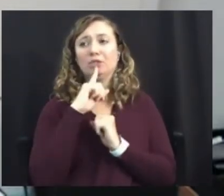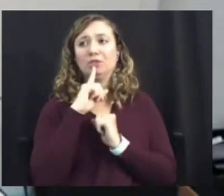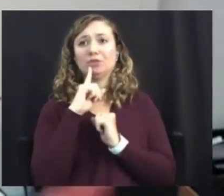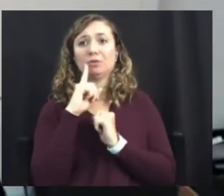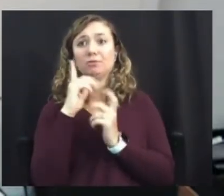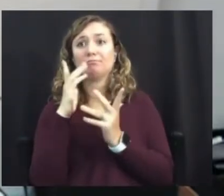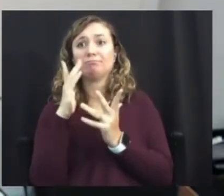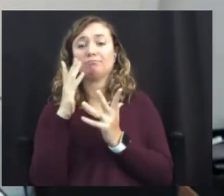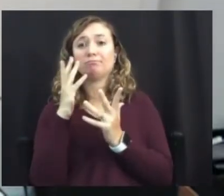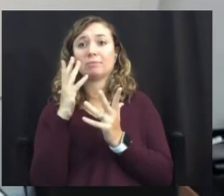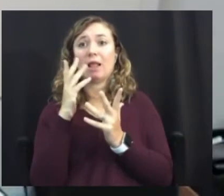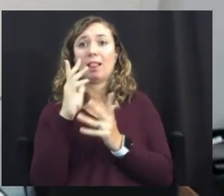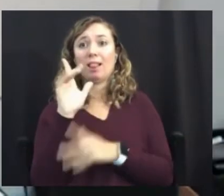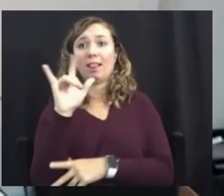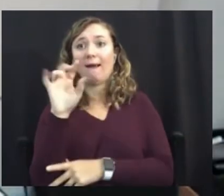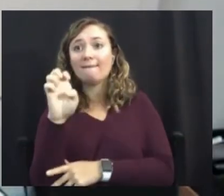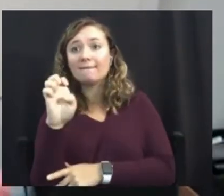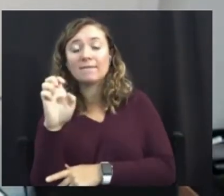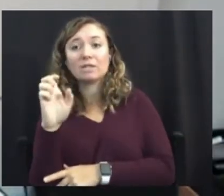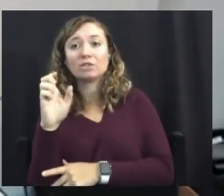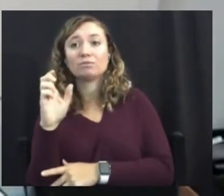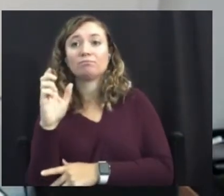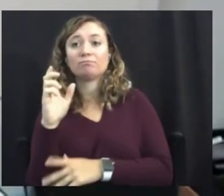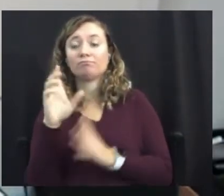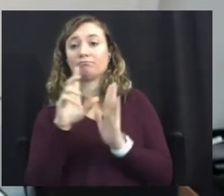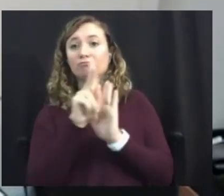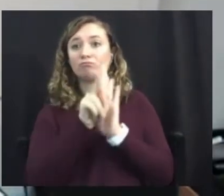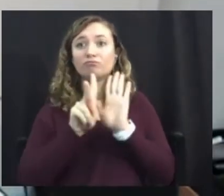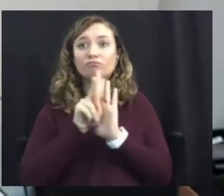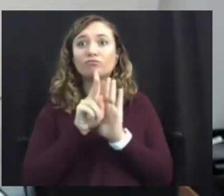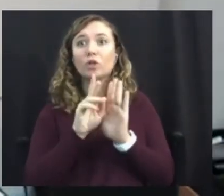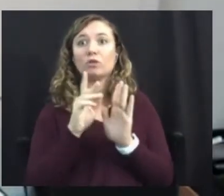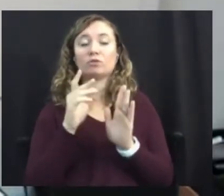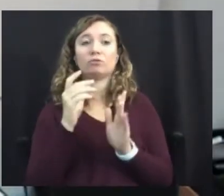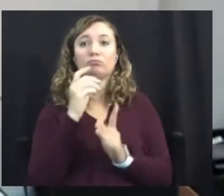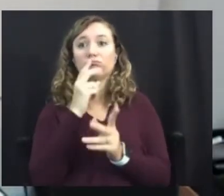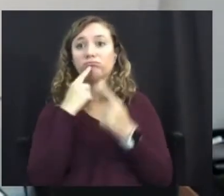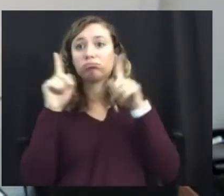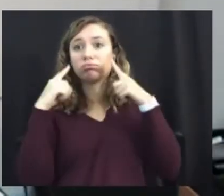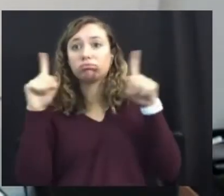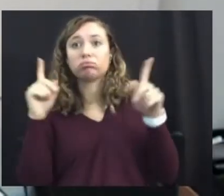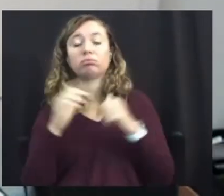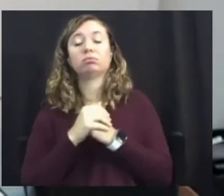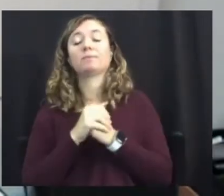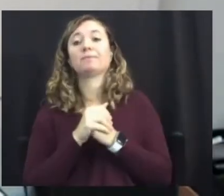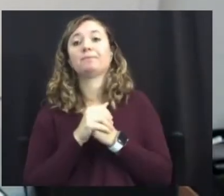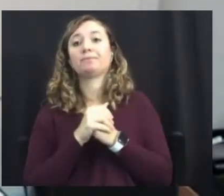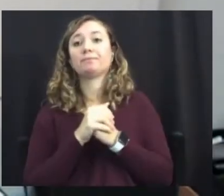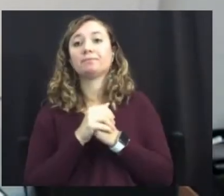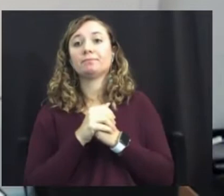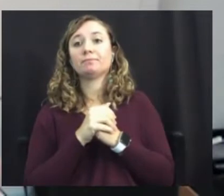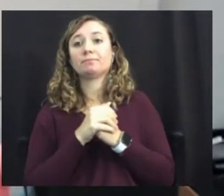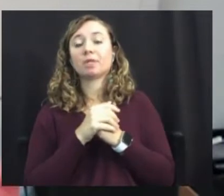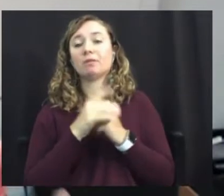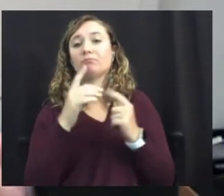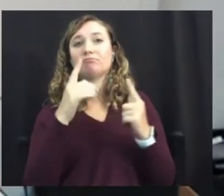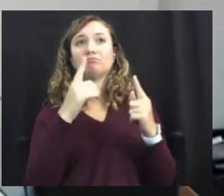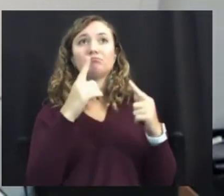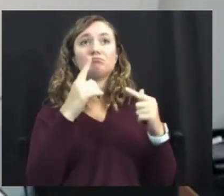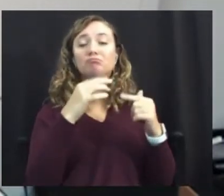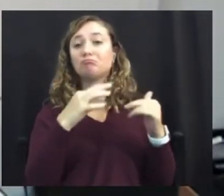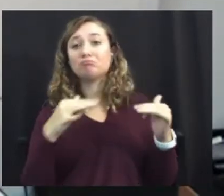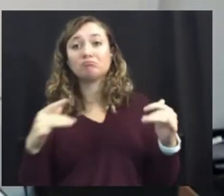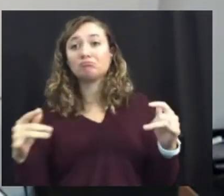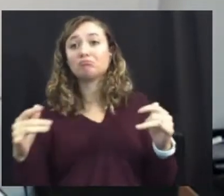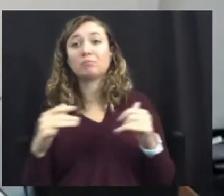through the live streaming services, that we are coordinating everything that we have available as far as all of the different things that you